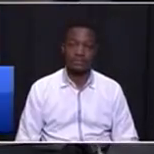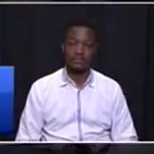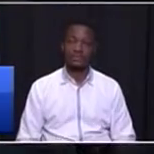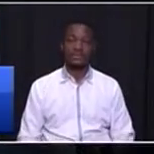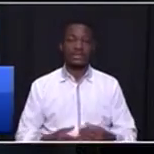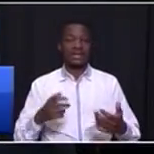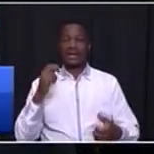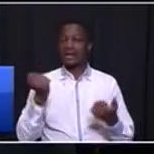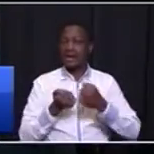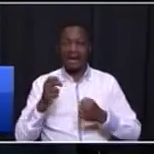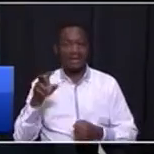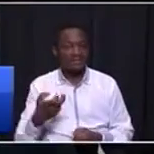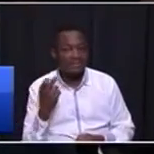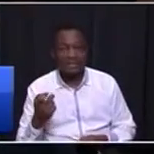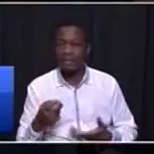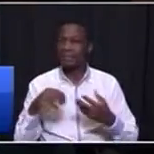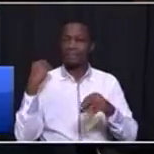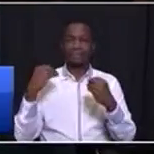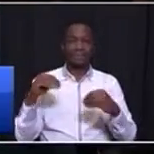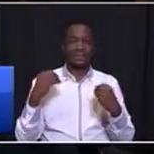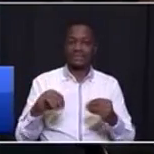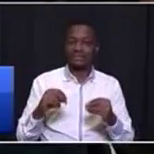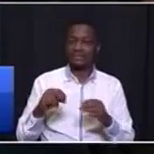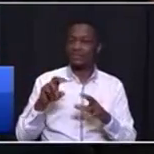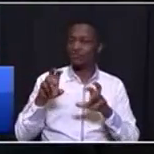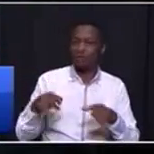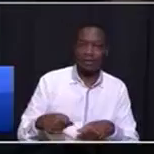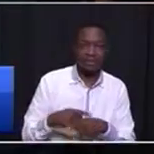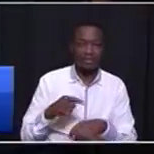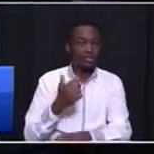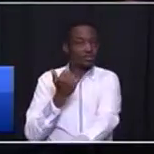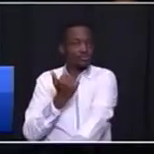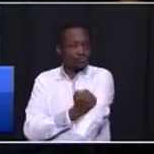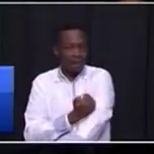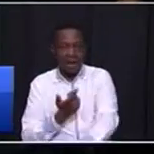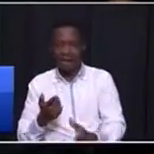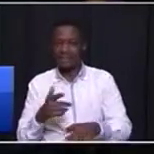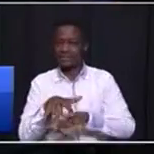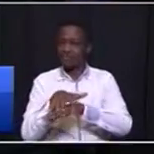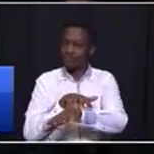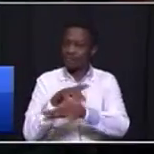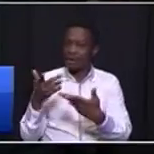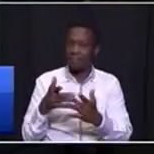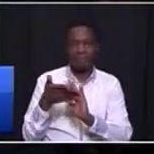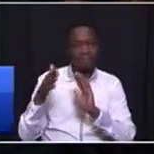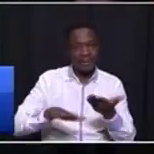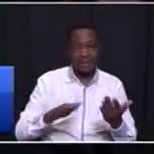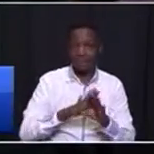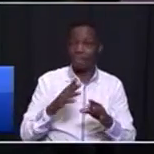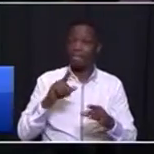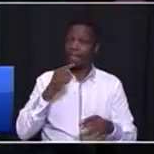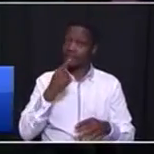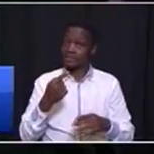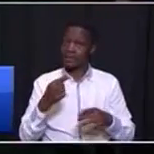carjackings, house and business robbery, drugs, and farm murders. And I want to say, working with the Freedom